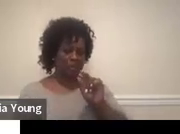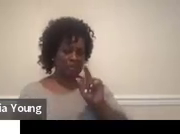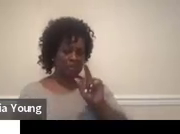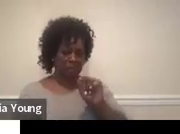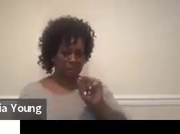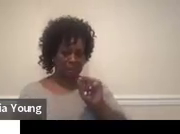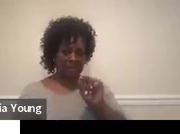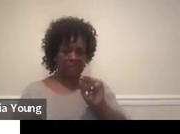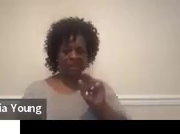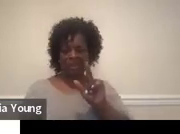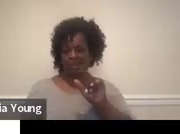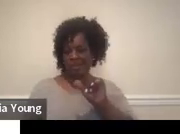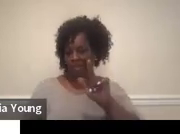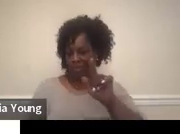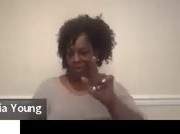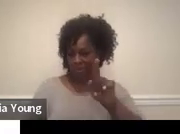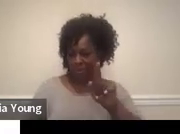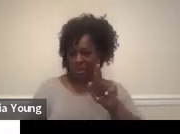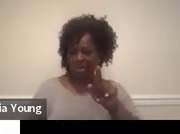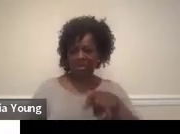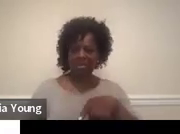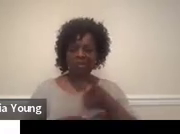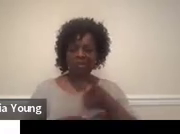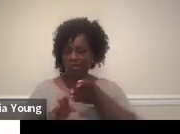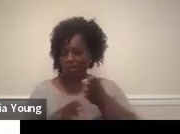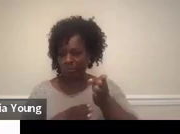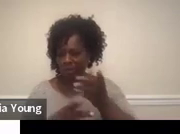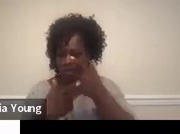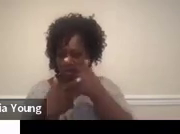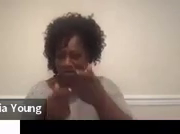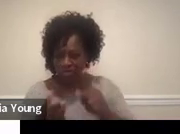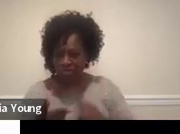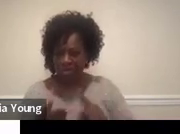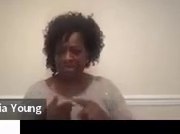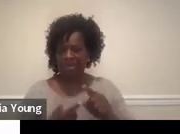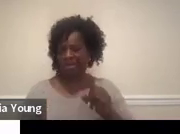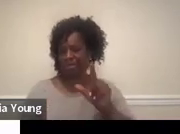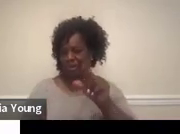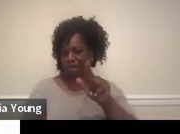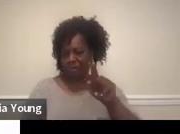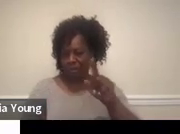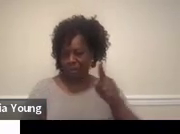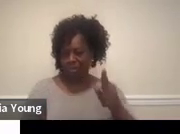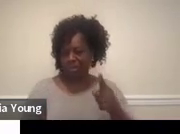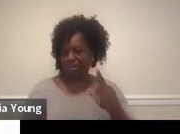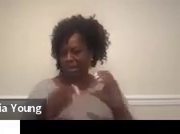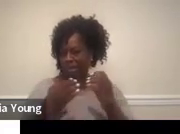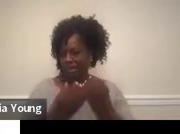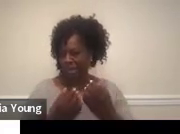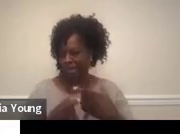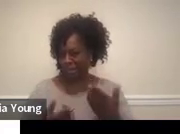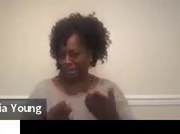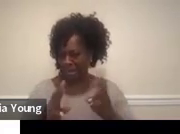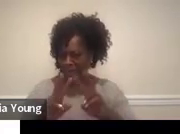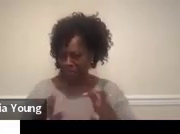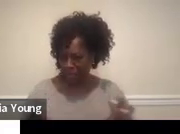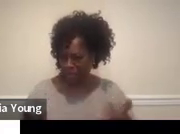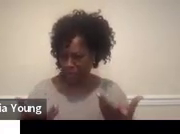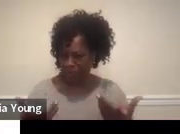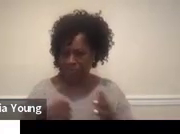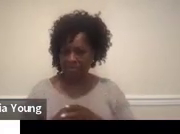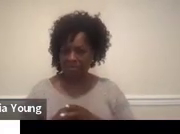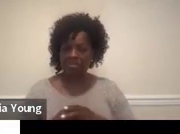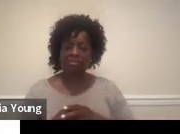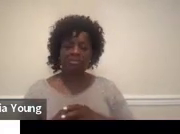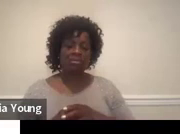2021, and a classroom observation in 2021. So what would that look like in